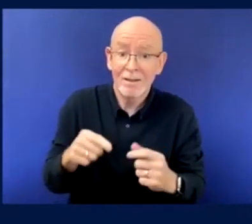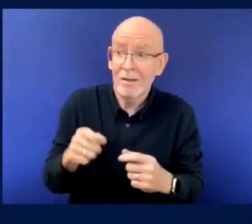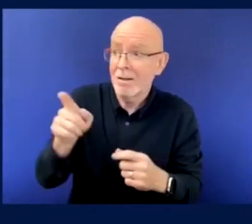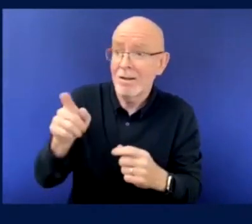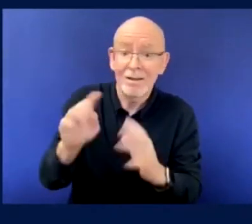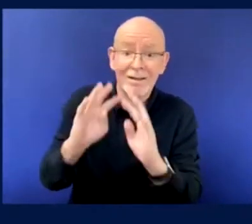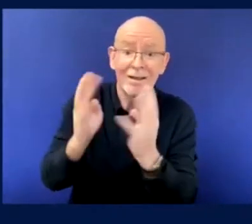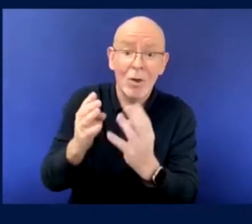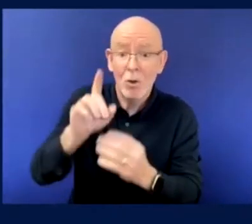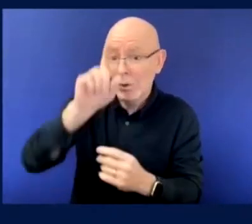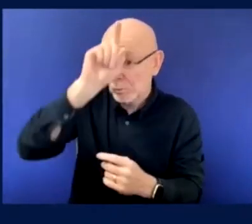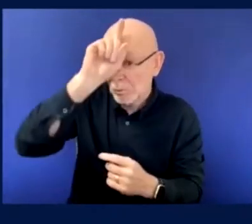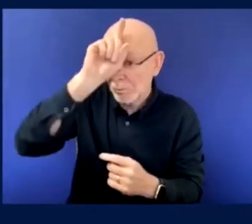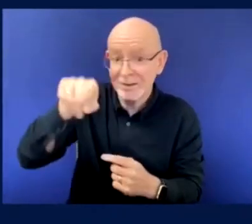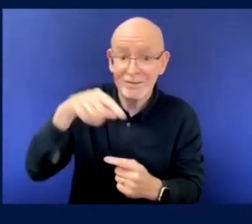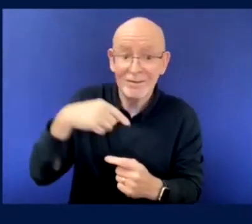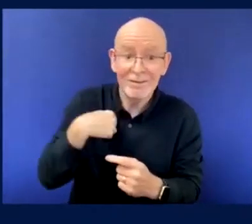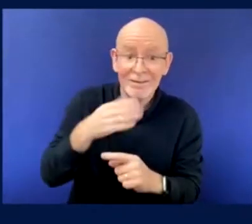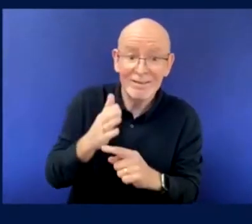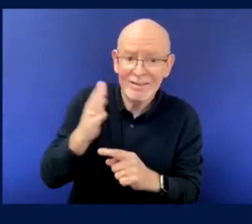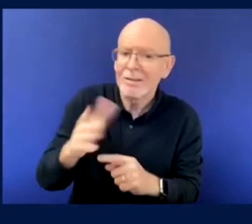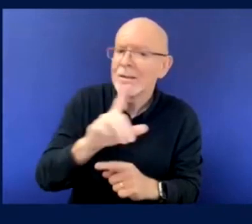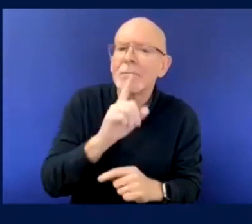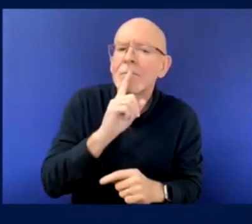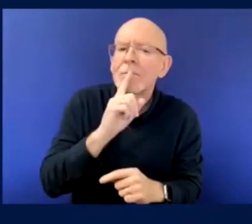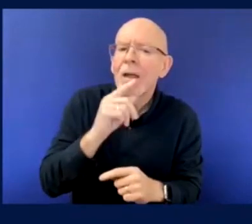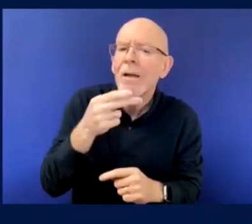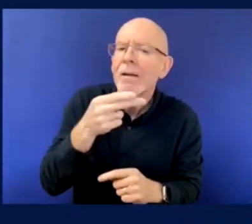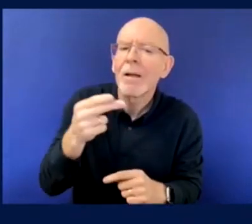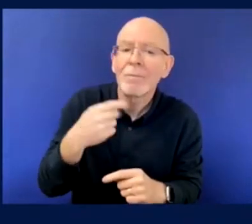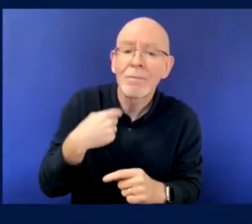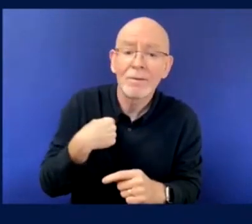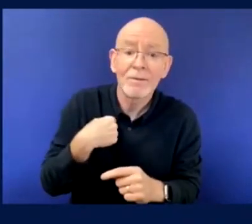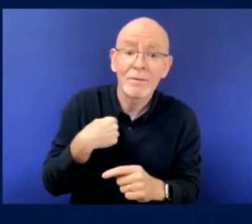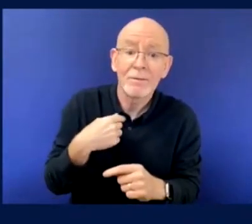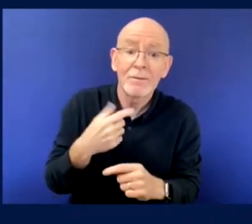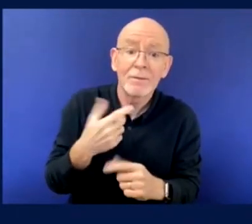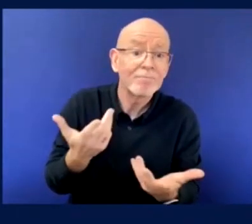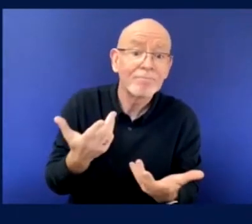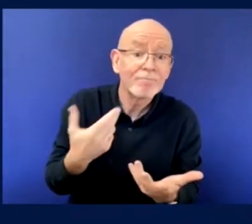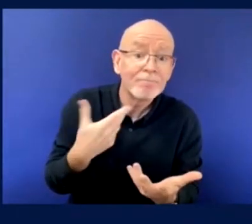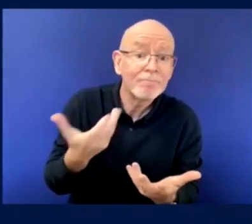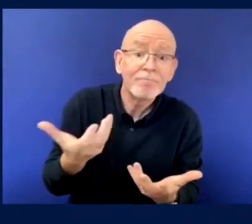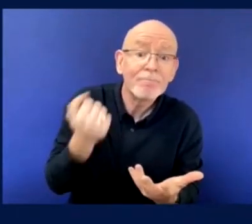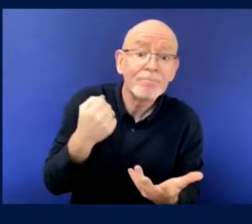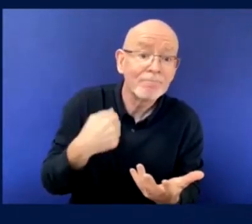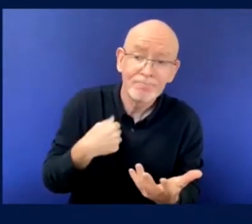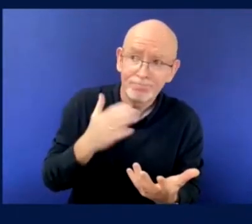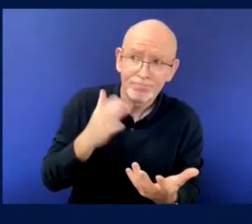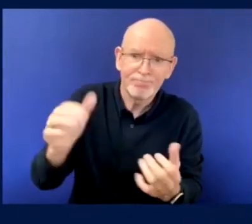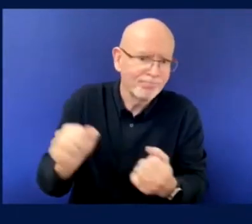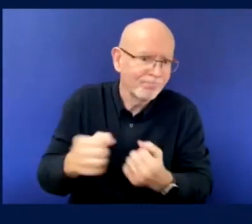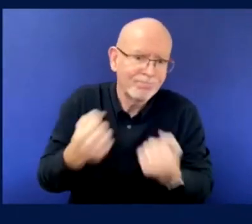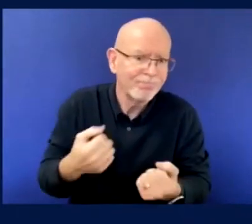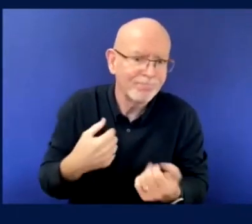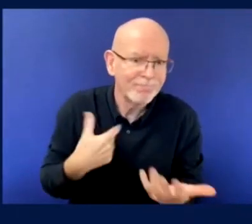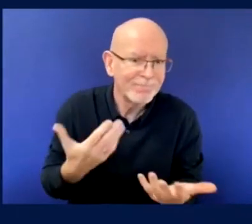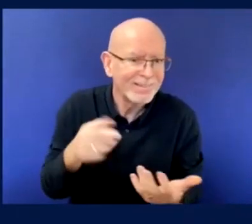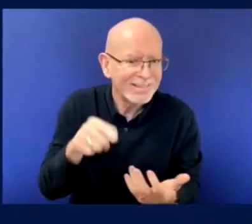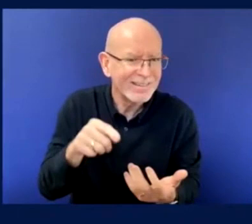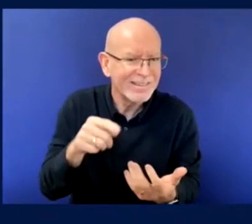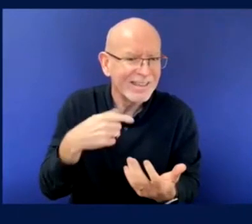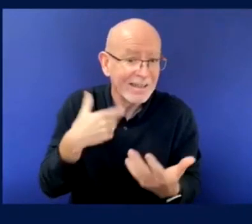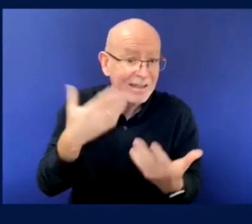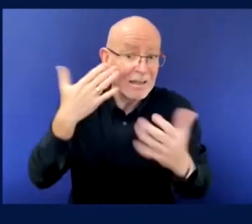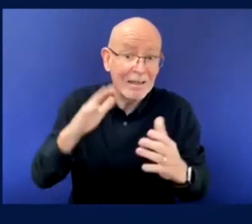from the respective clubs and, and equally the stewards, um, that, you know, what the facilities we have and, and the processes that they have at